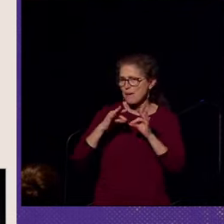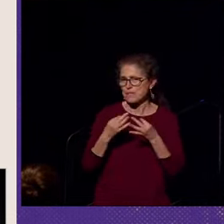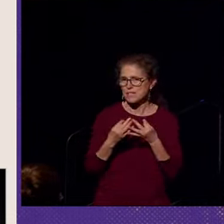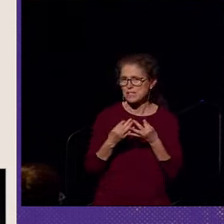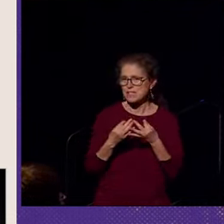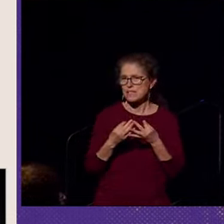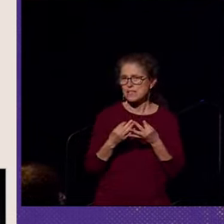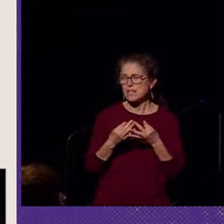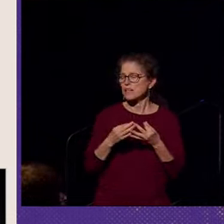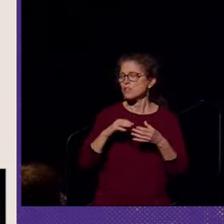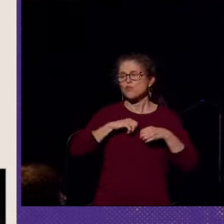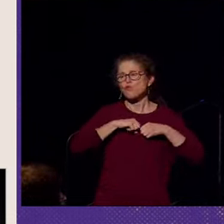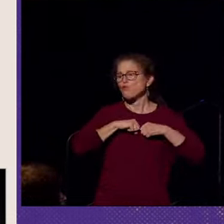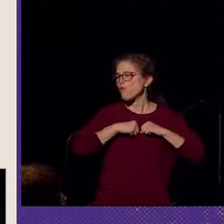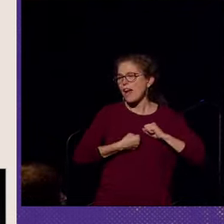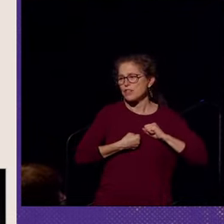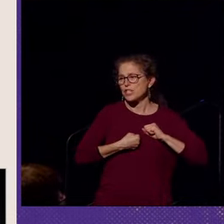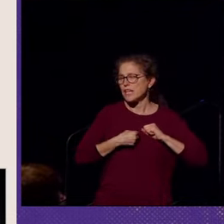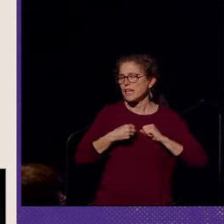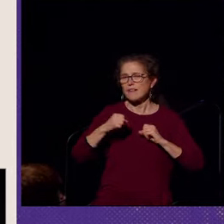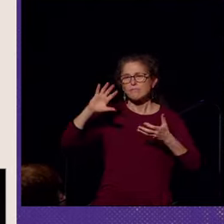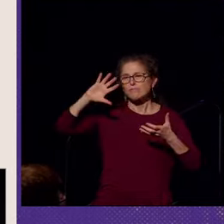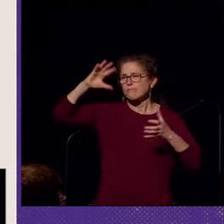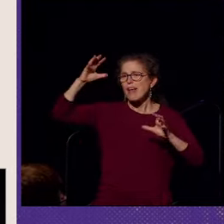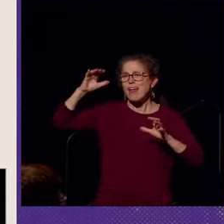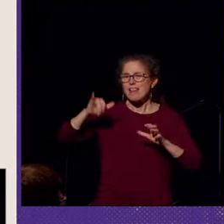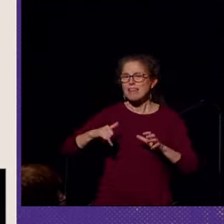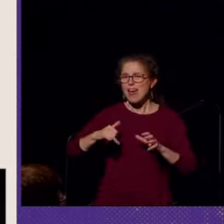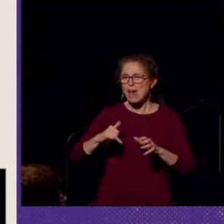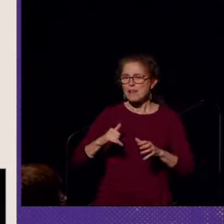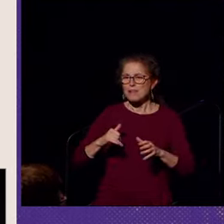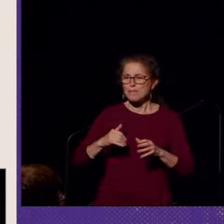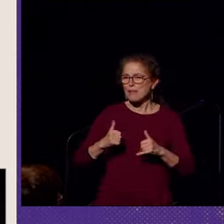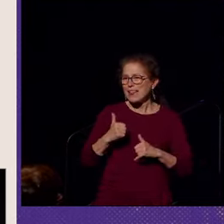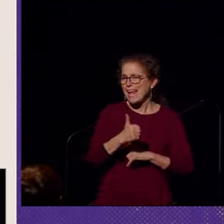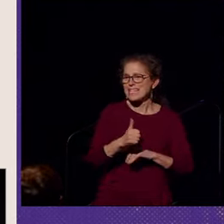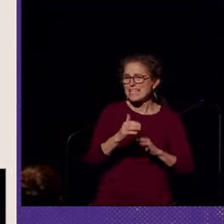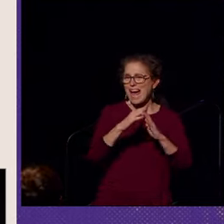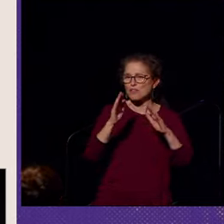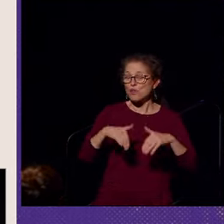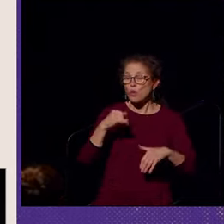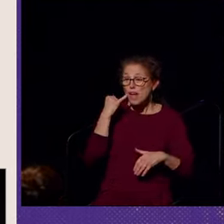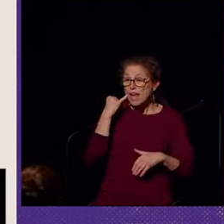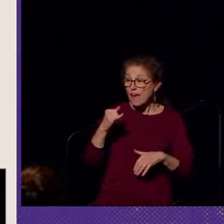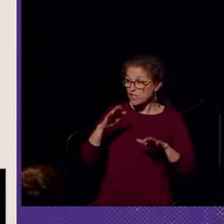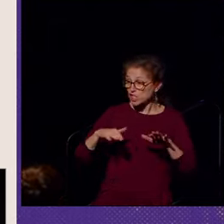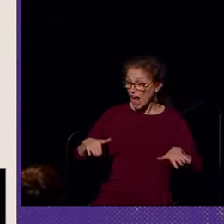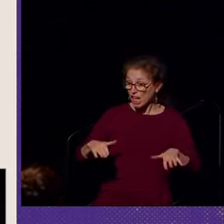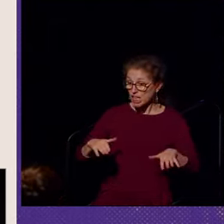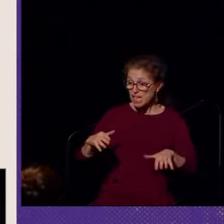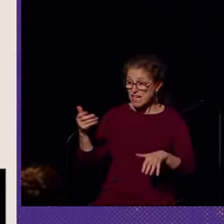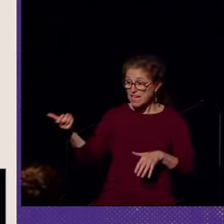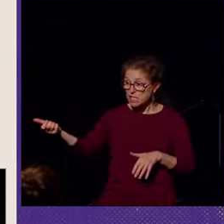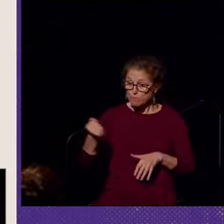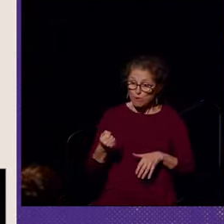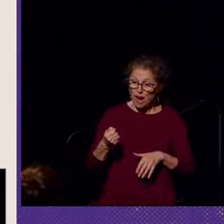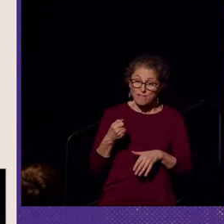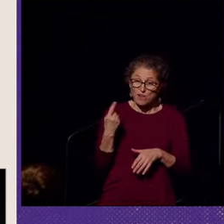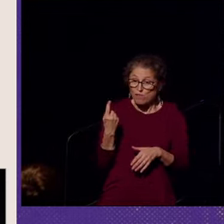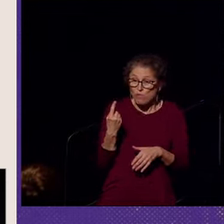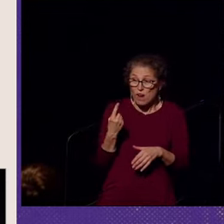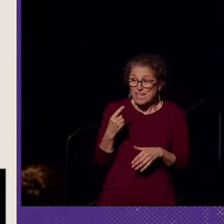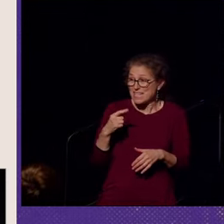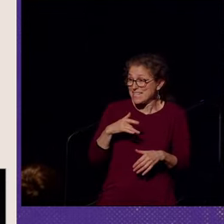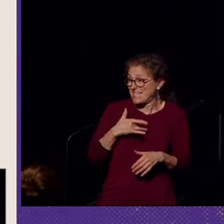It is a tragedy, a misfortune that plagues the household when a child is deprived of one of her senses.